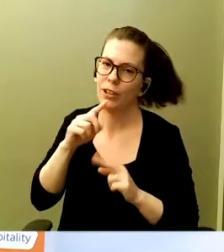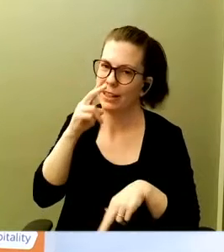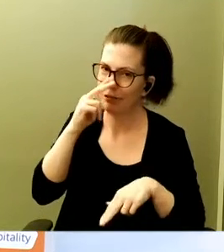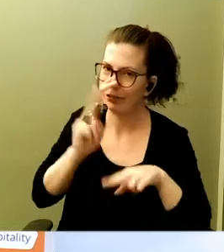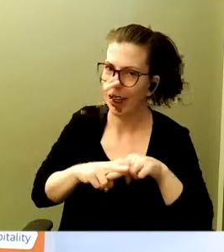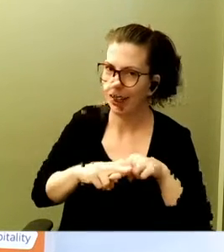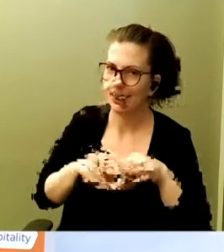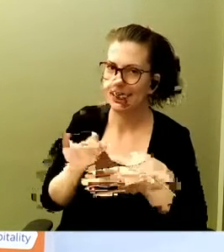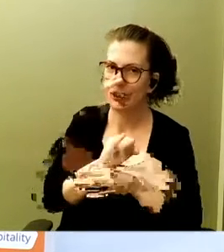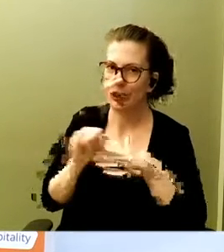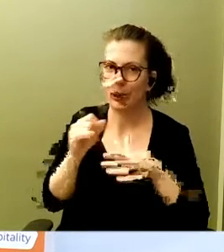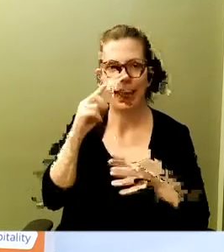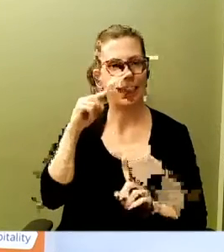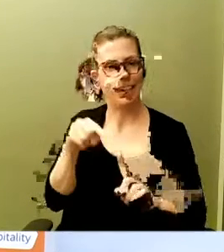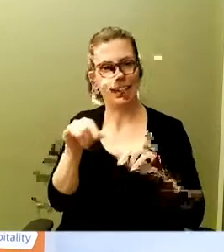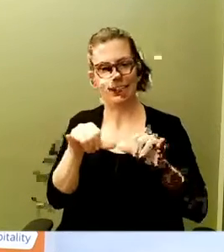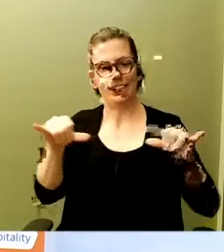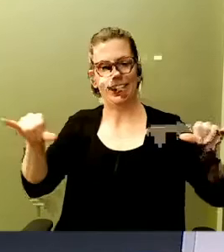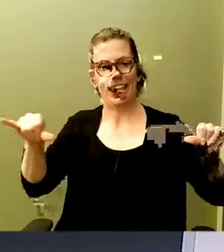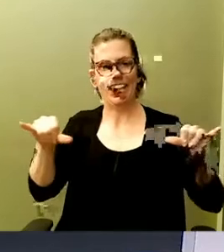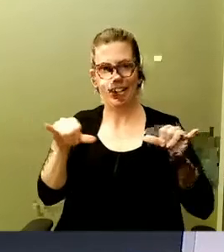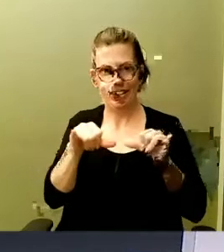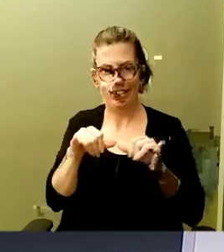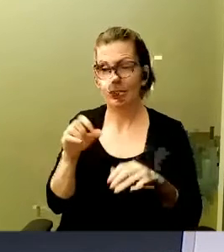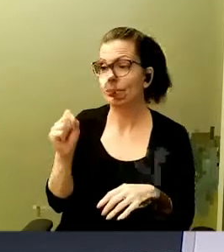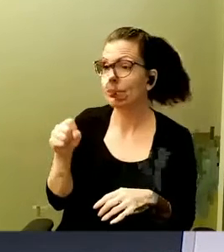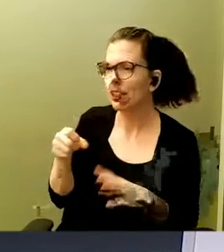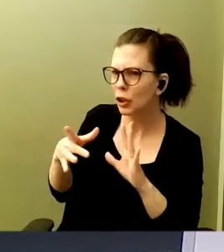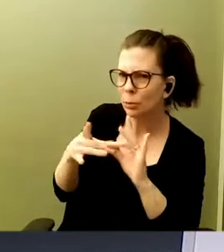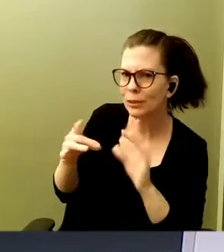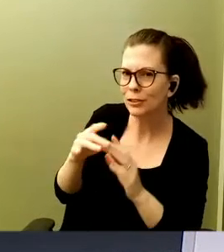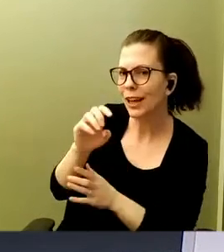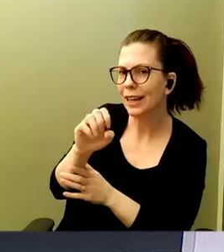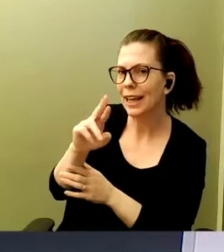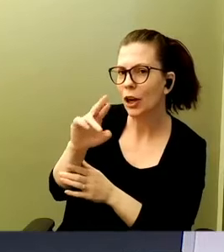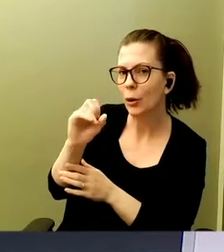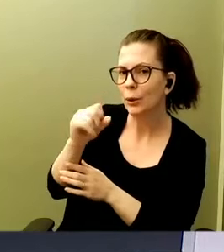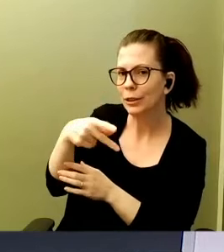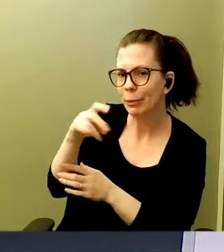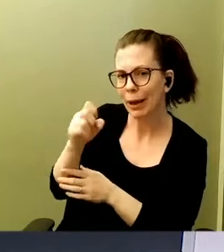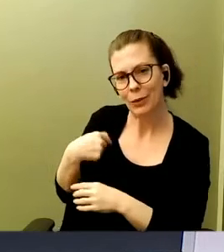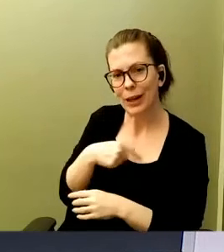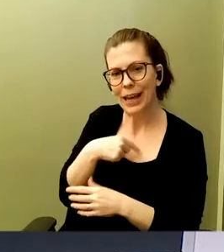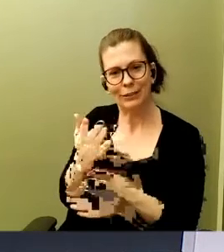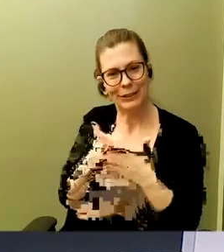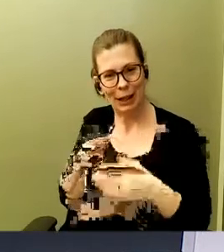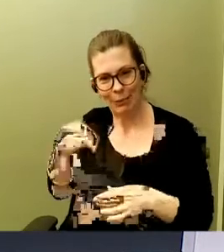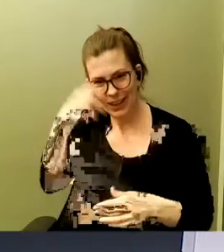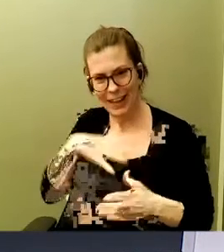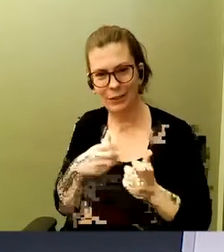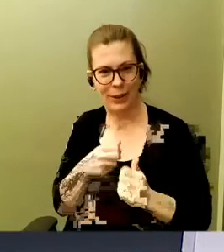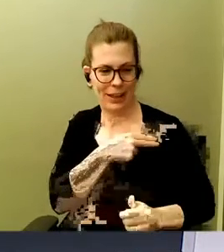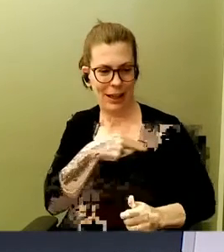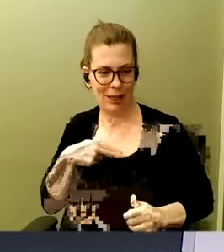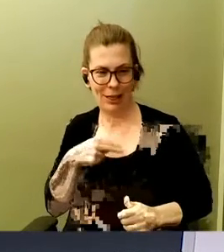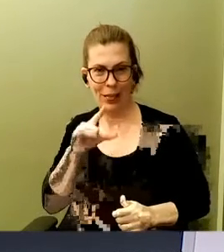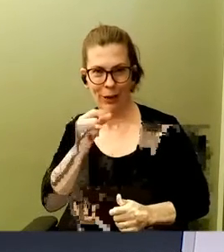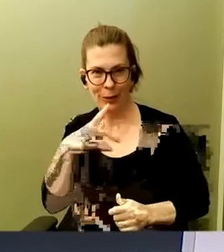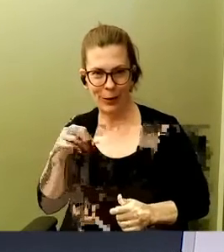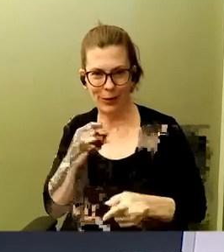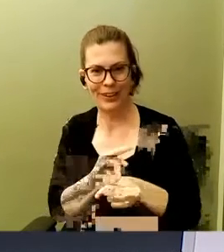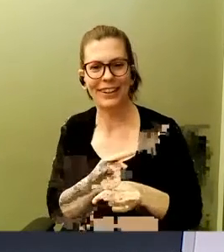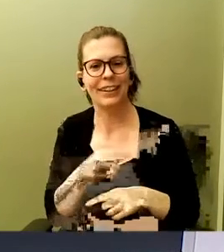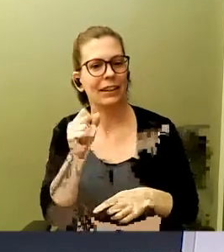point of view. Yeah, and you mentioned Aerospike. And there are some guys sitting here with that logo on their shirt. Even a decade ago, this kind of scale was